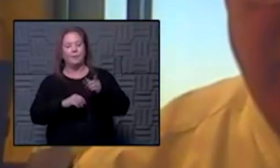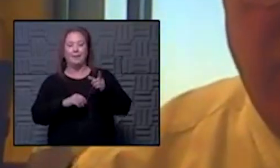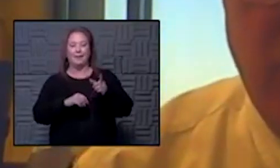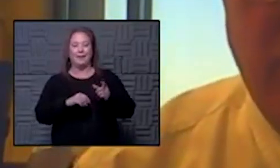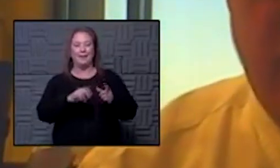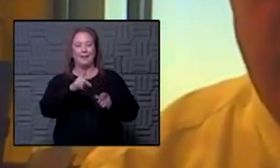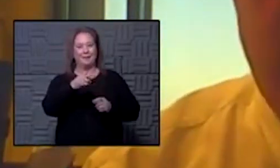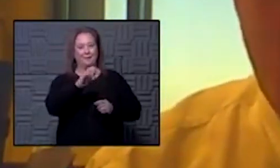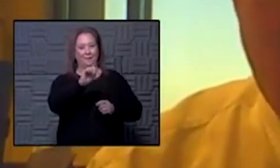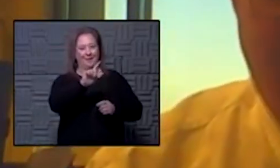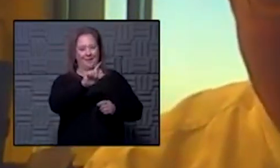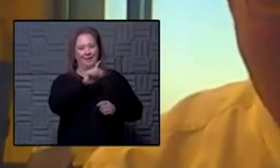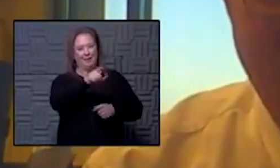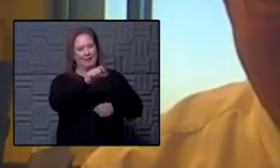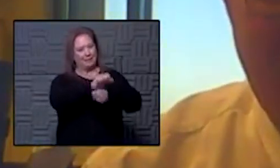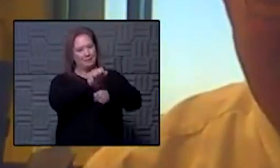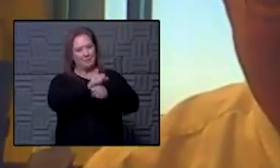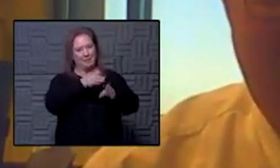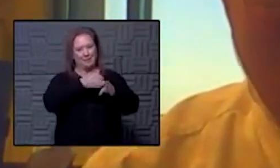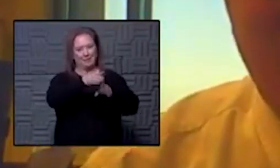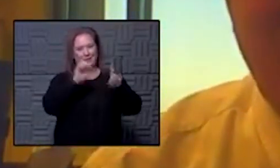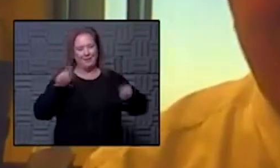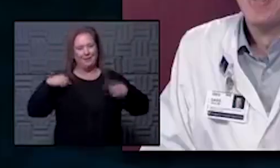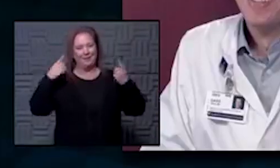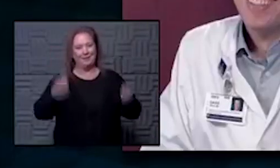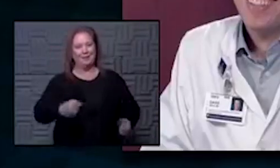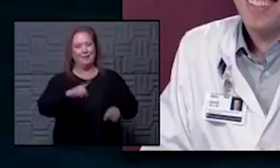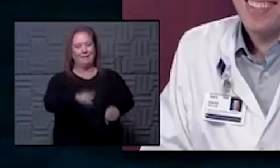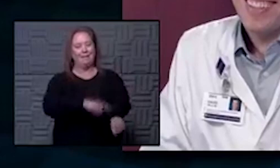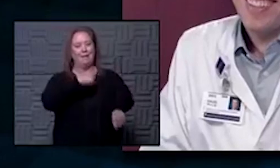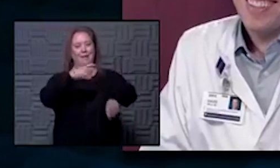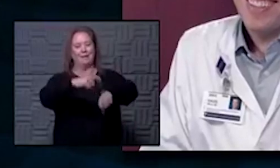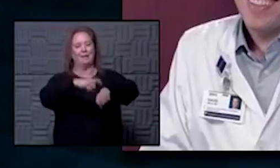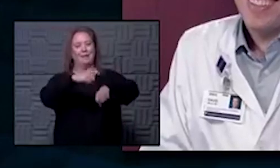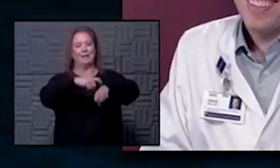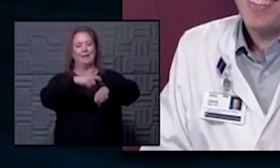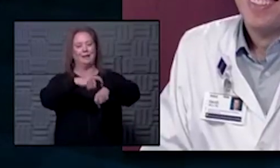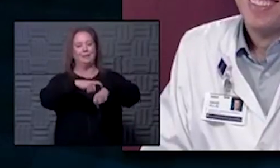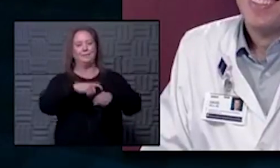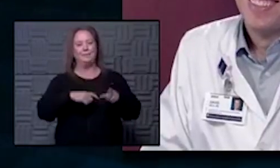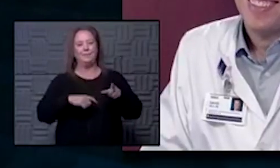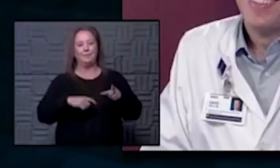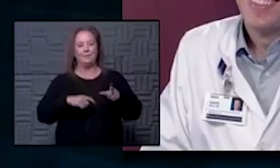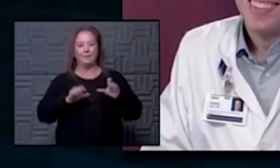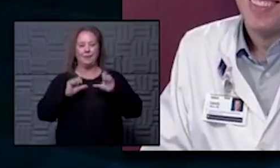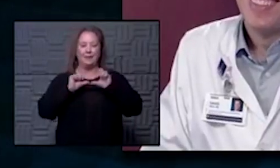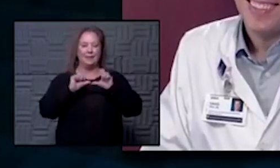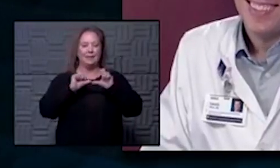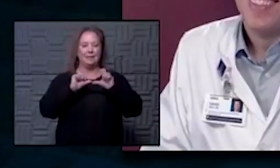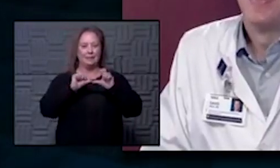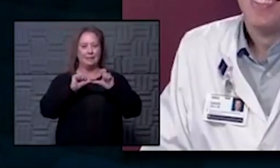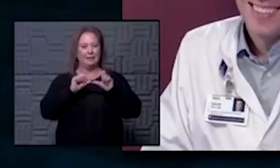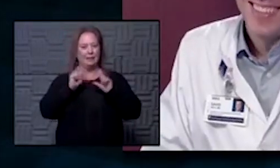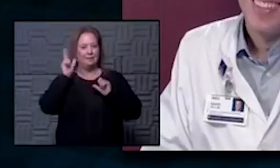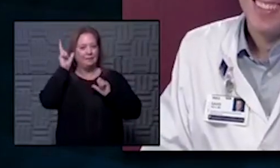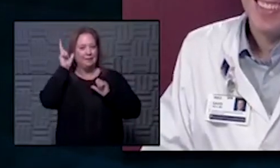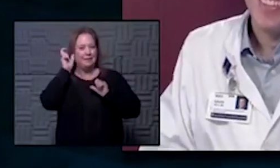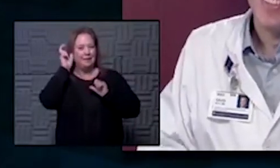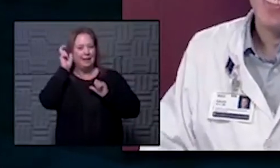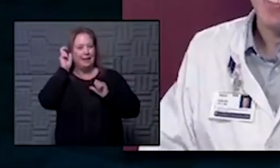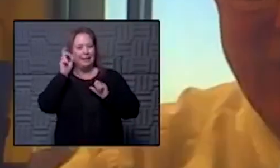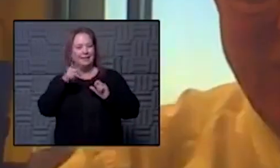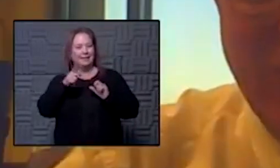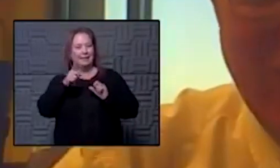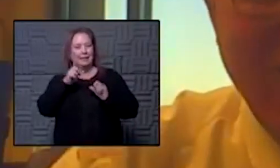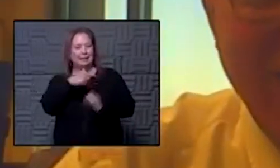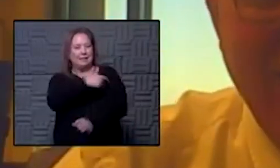has been doing this a very long time and uh he is in a consistent whisperer in my ear he's the